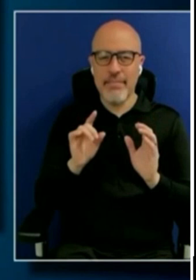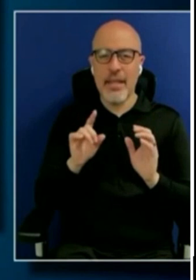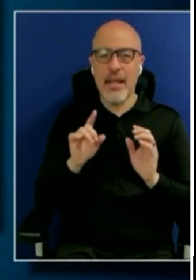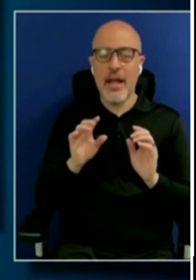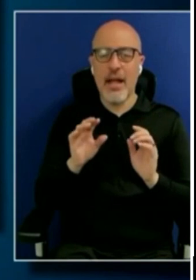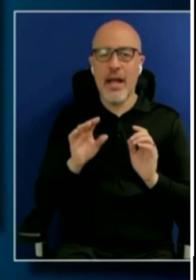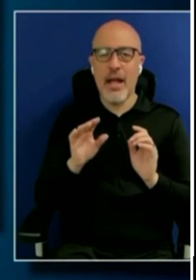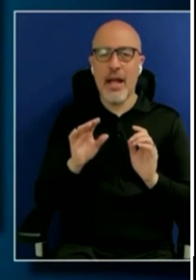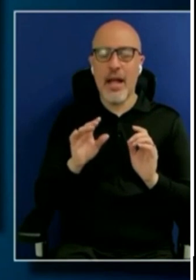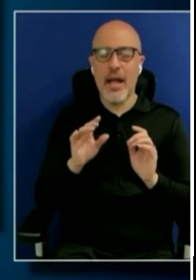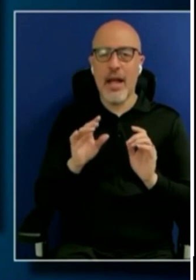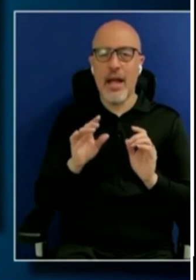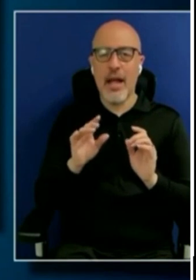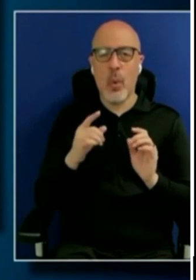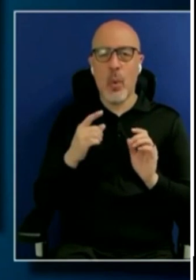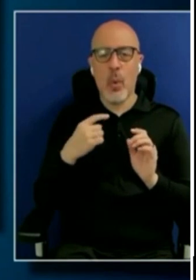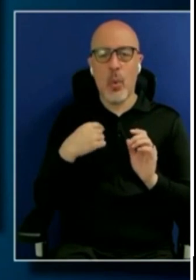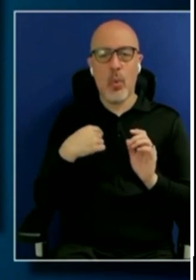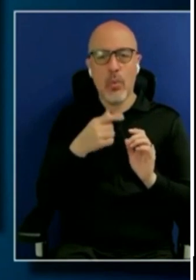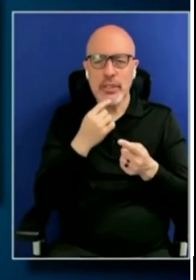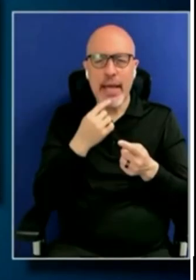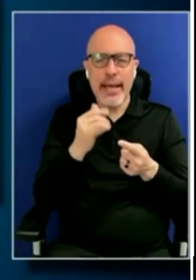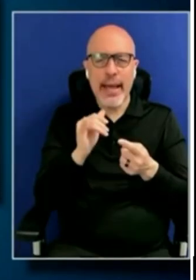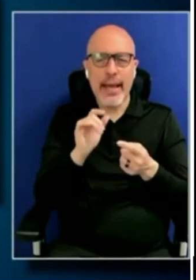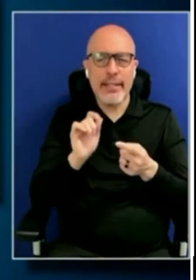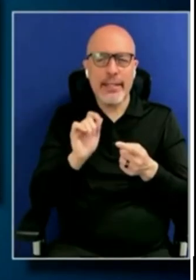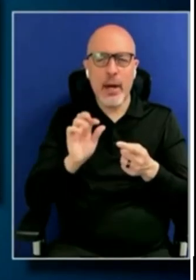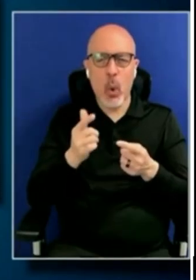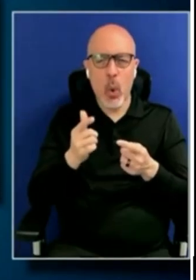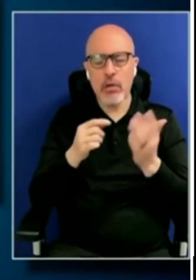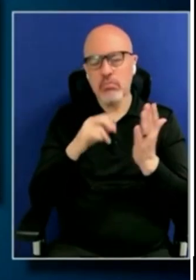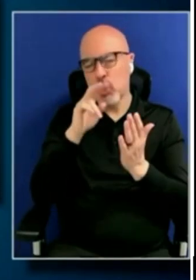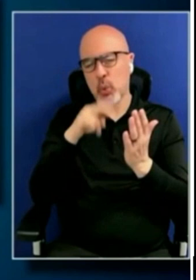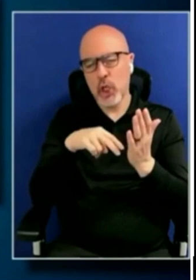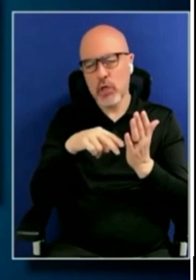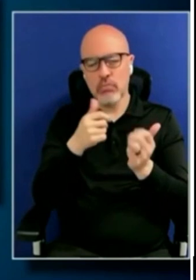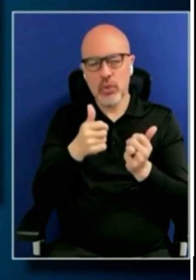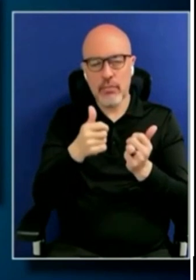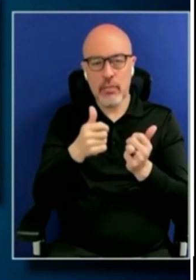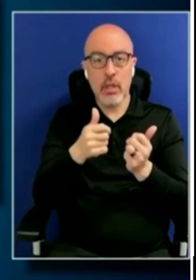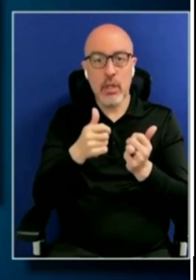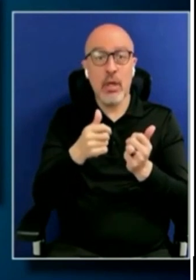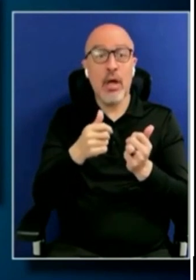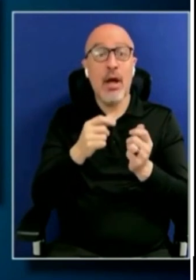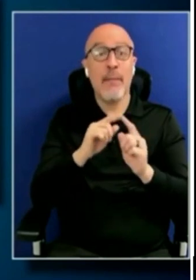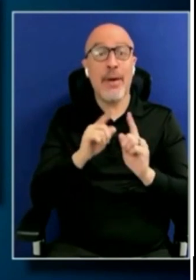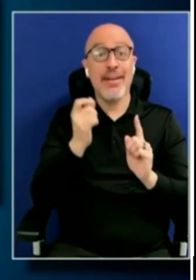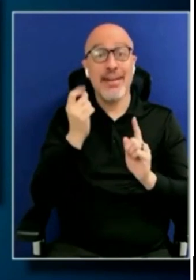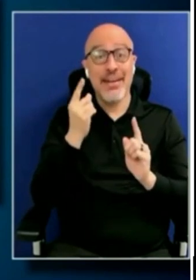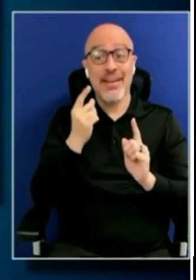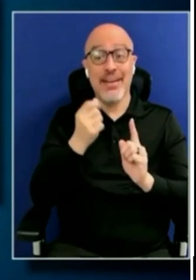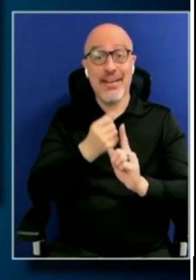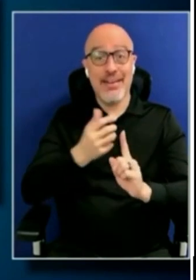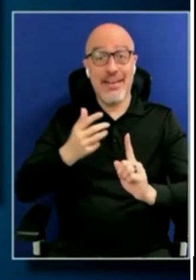We don't, we just don't allow each other to go backwards. Coverage. But the context is also who is pushing it,